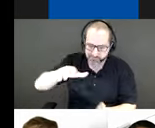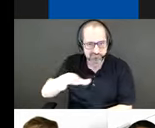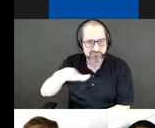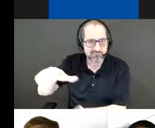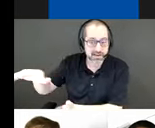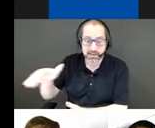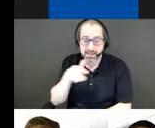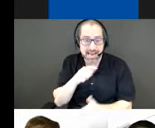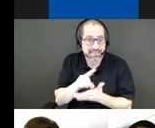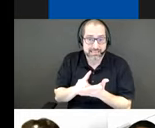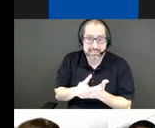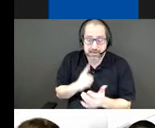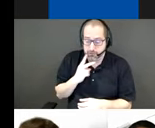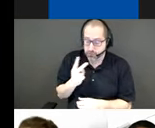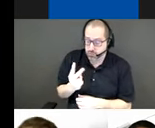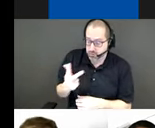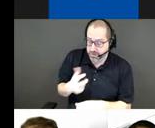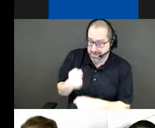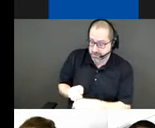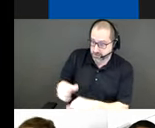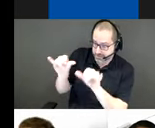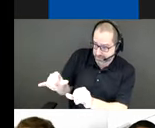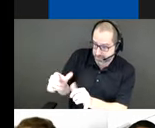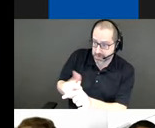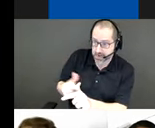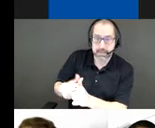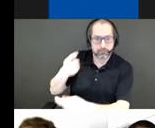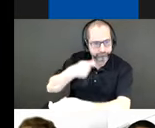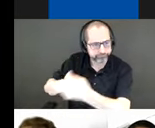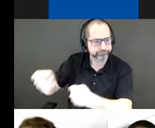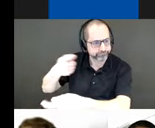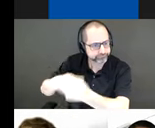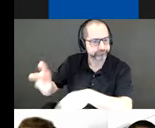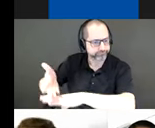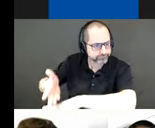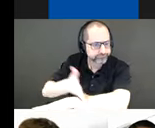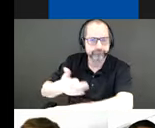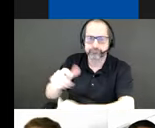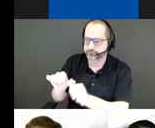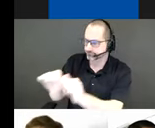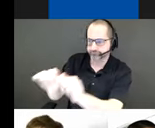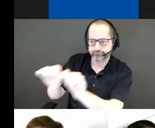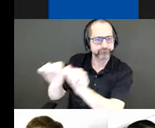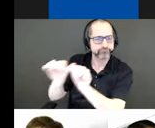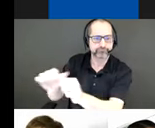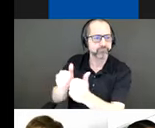and detailed to keep the necessary ongoing engineering inspections and maintenance needs of the gardener.